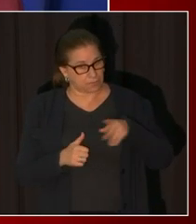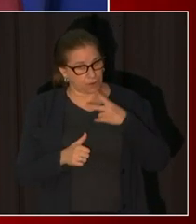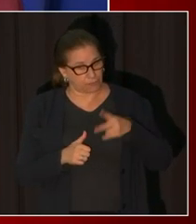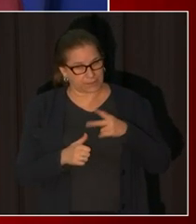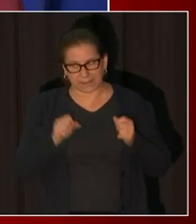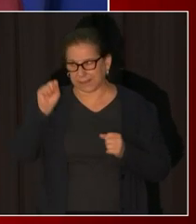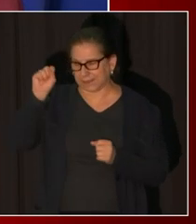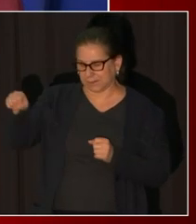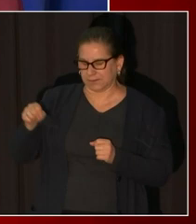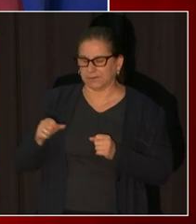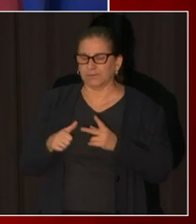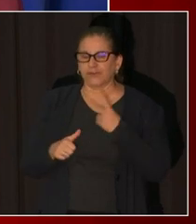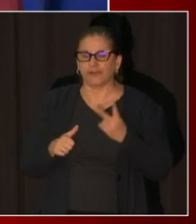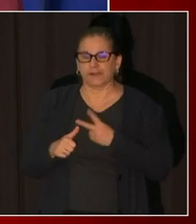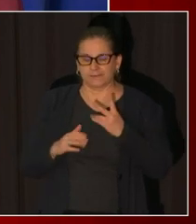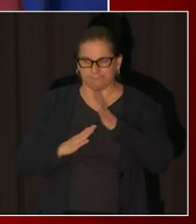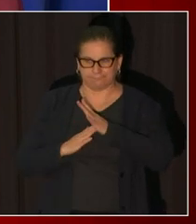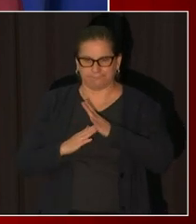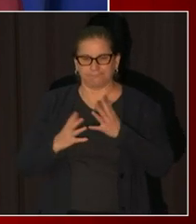can you elaborate please